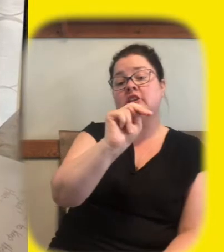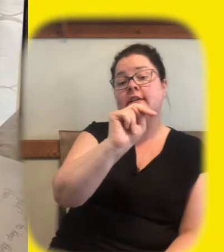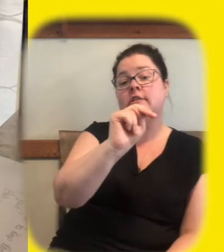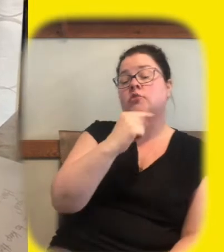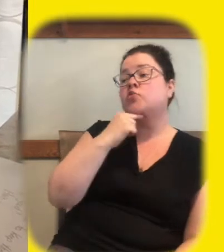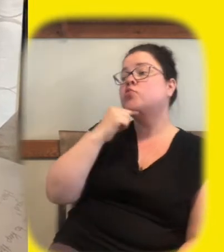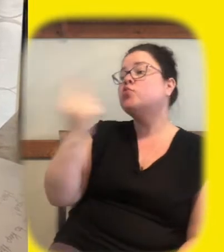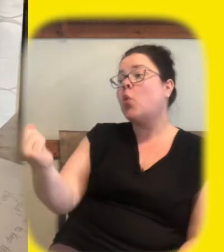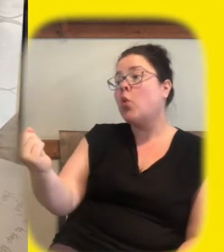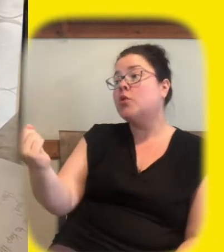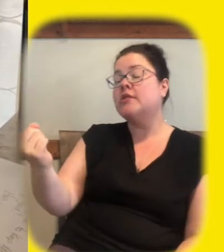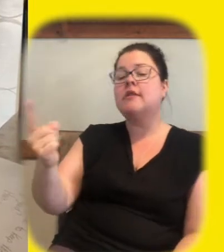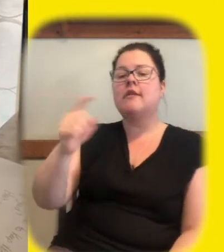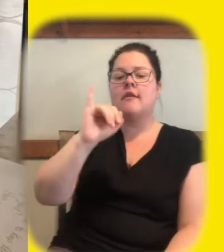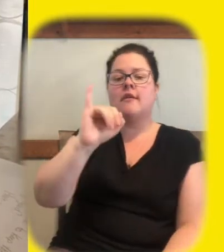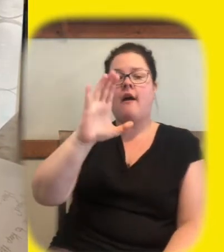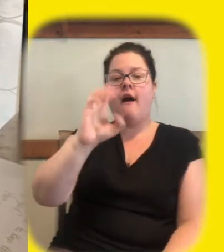iceberg